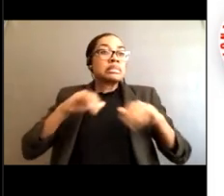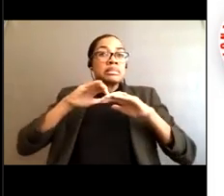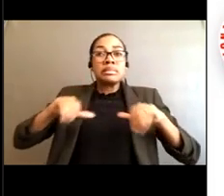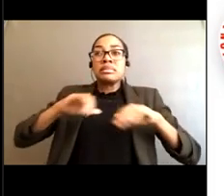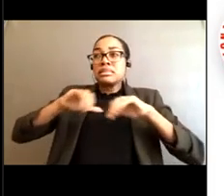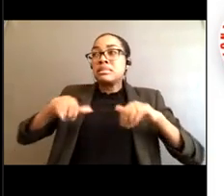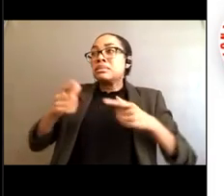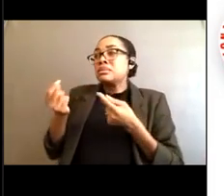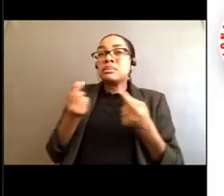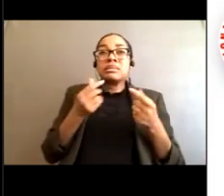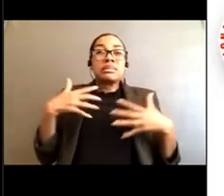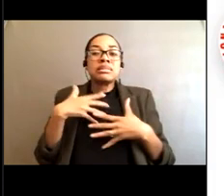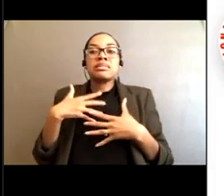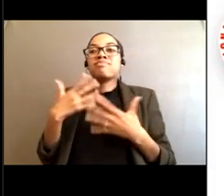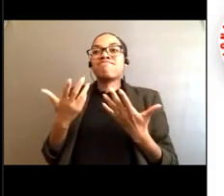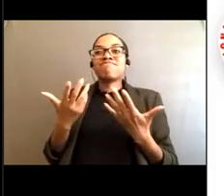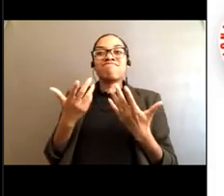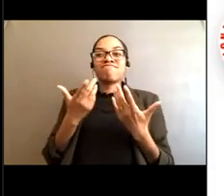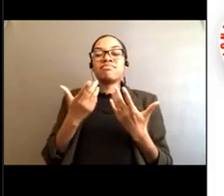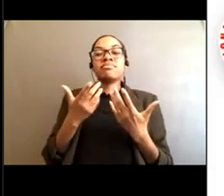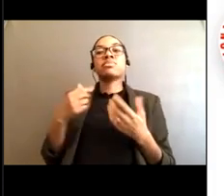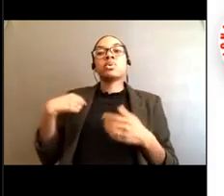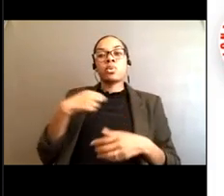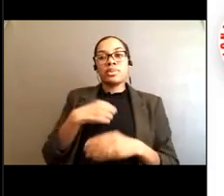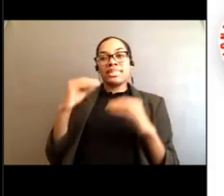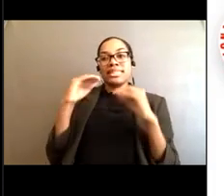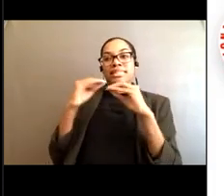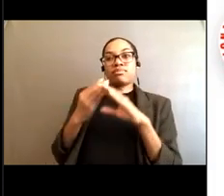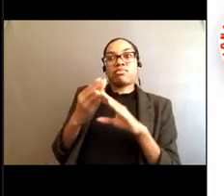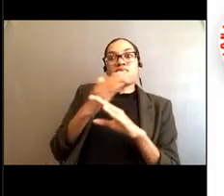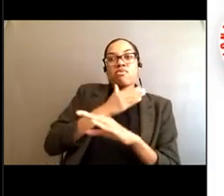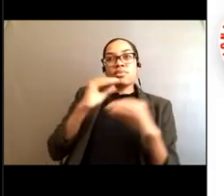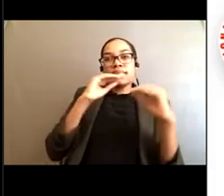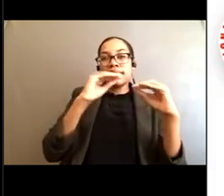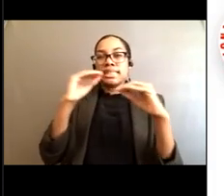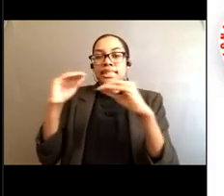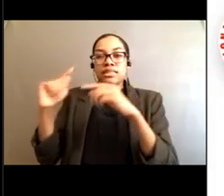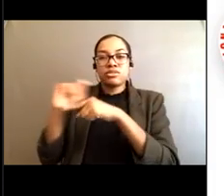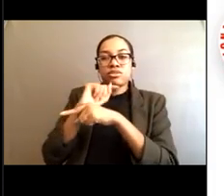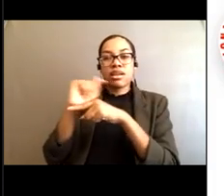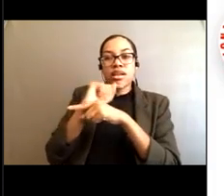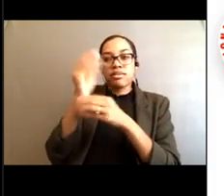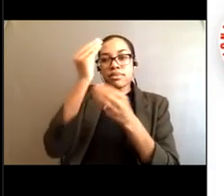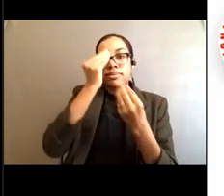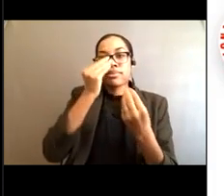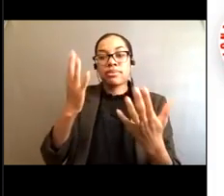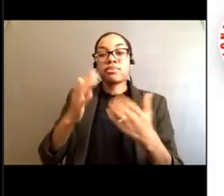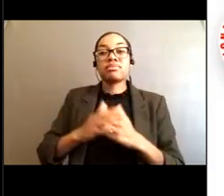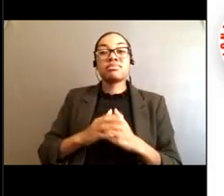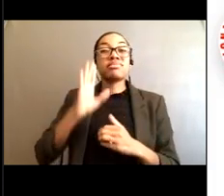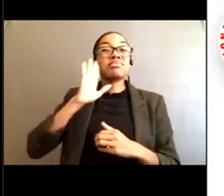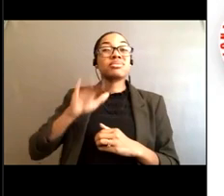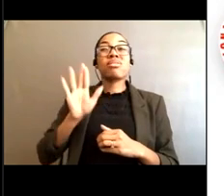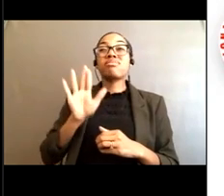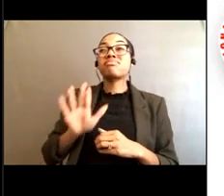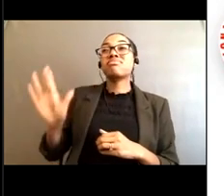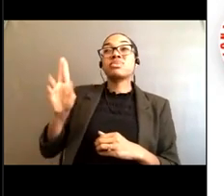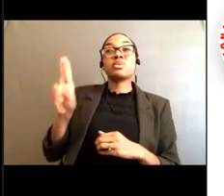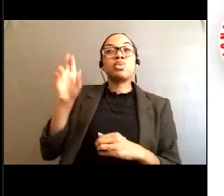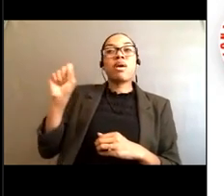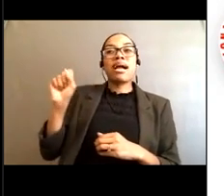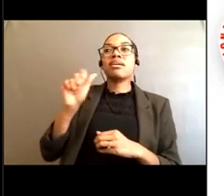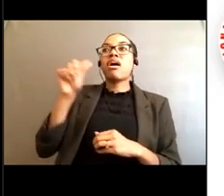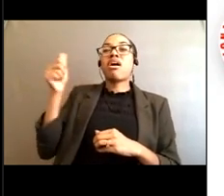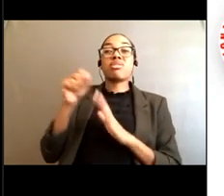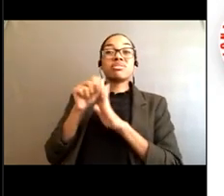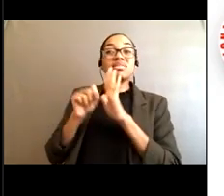prepared people are going to be when they go to the beach. But in some parts of the country, there's very little efforts ongoing to teach people